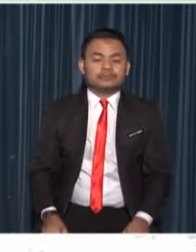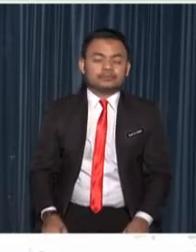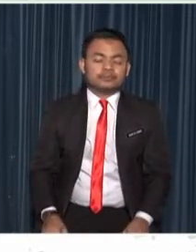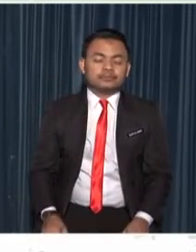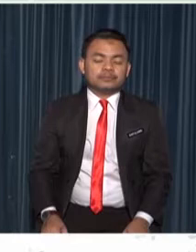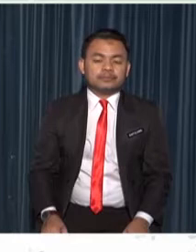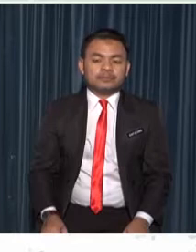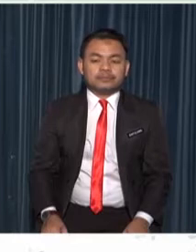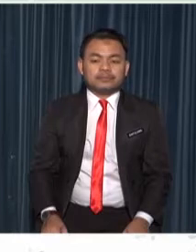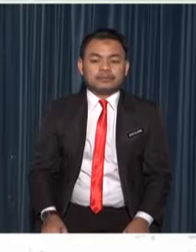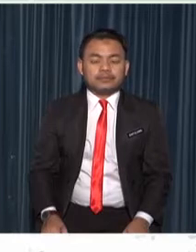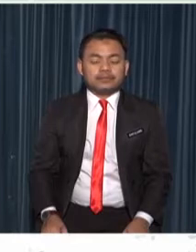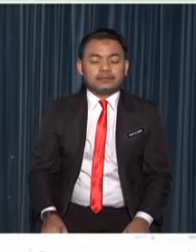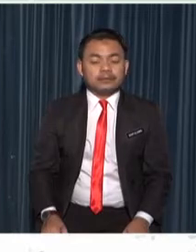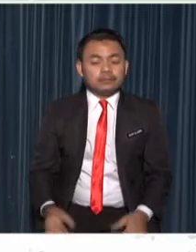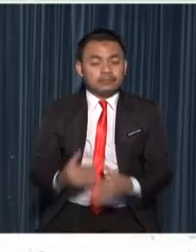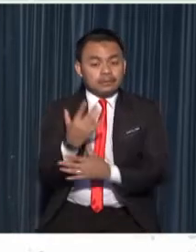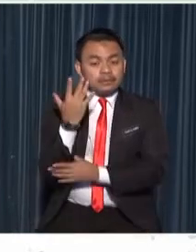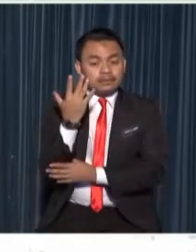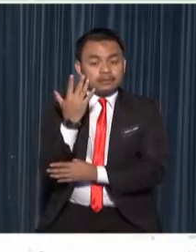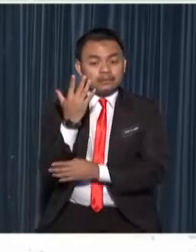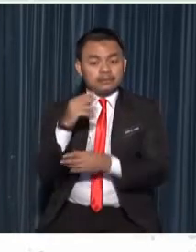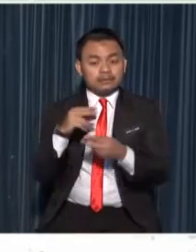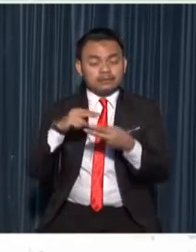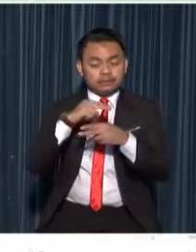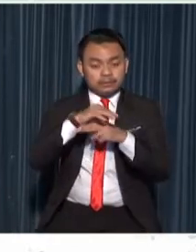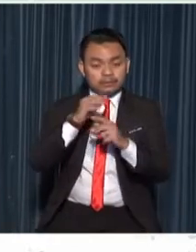of plants that reproduce through through leaves